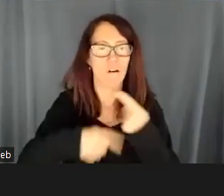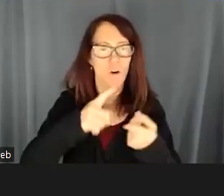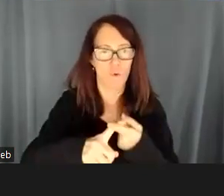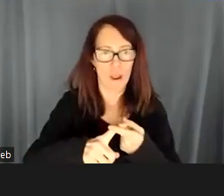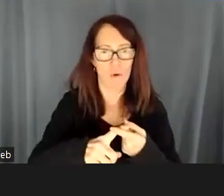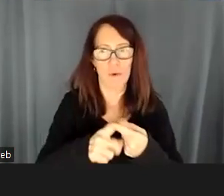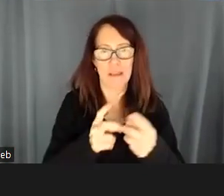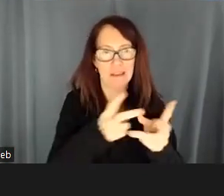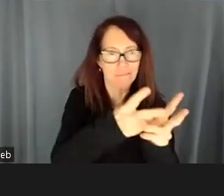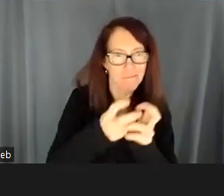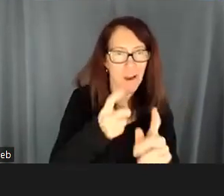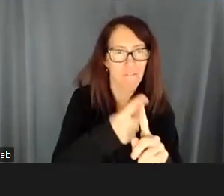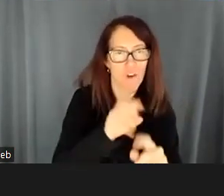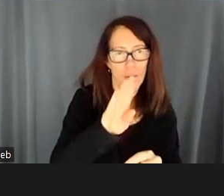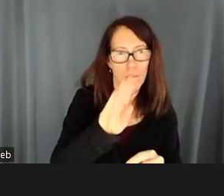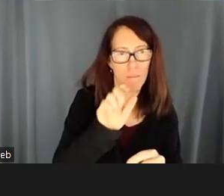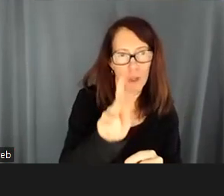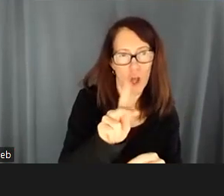information at a block group level.